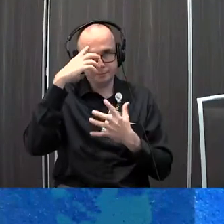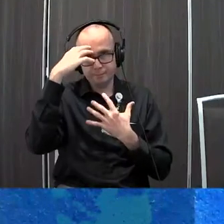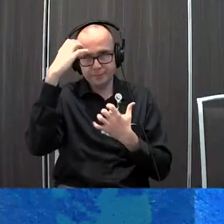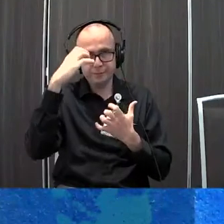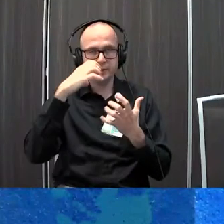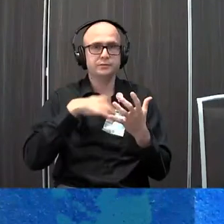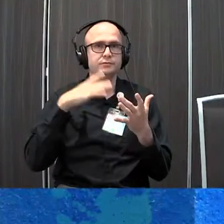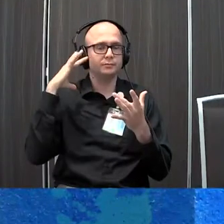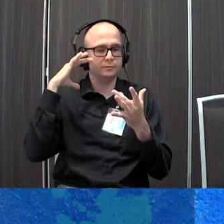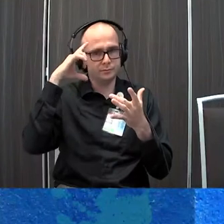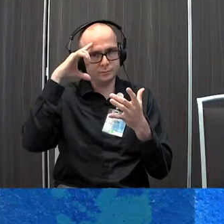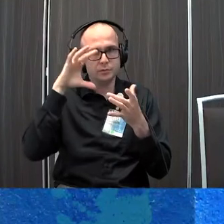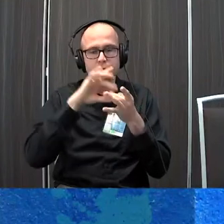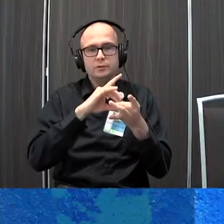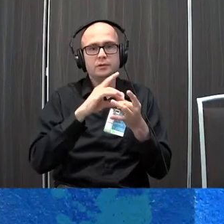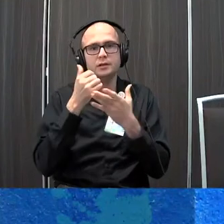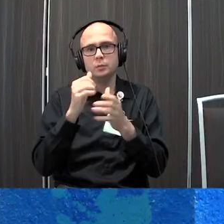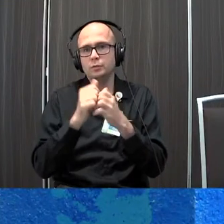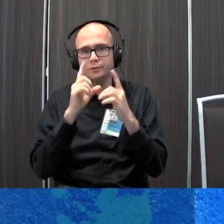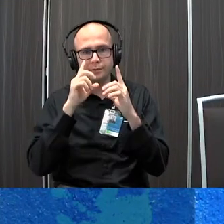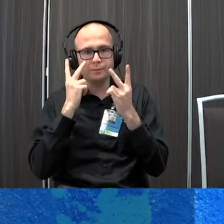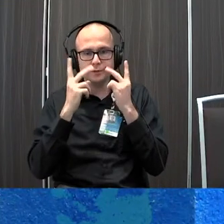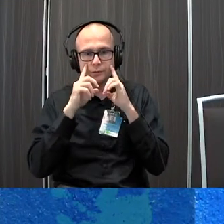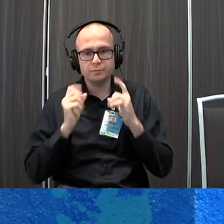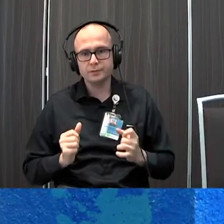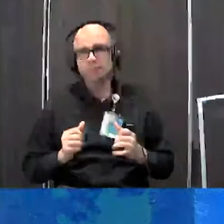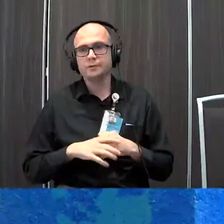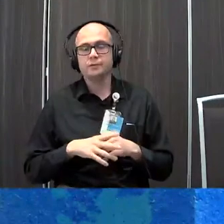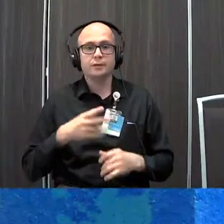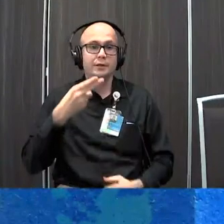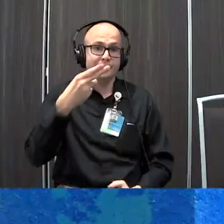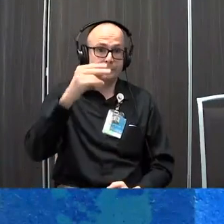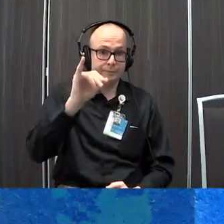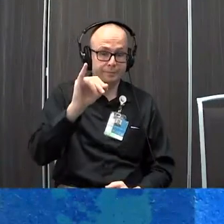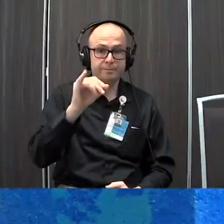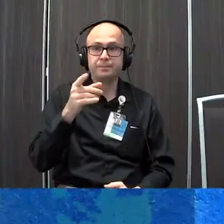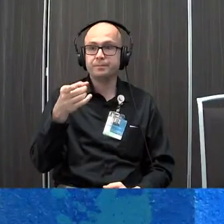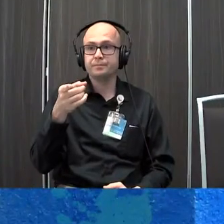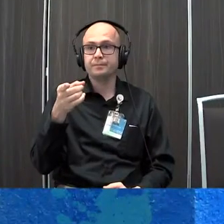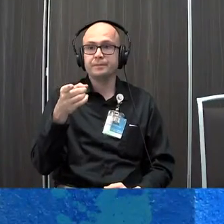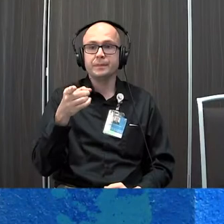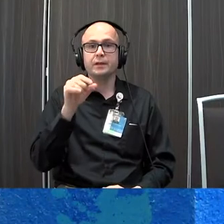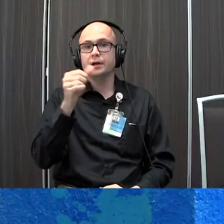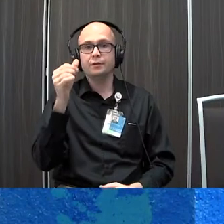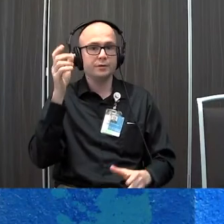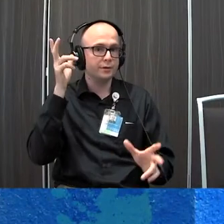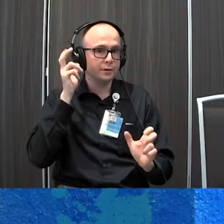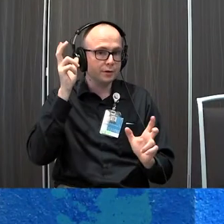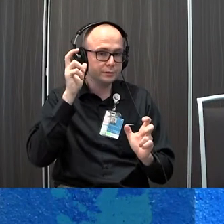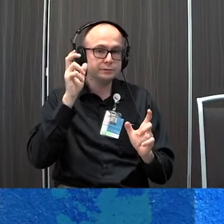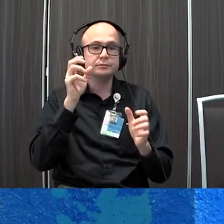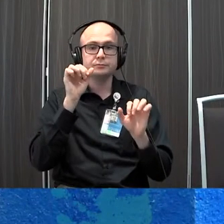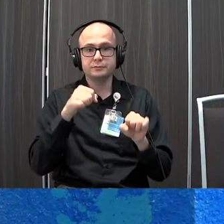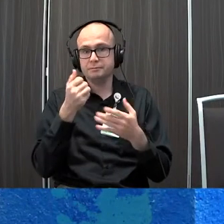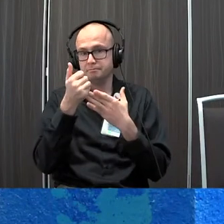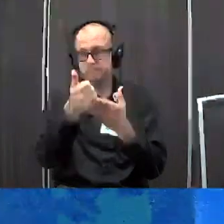that visual impairment for hearing impairment some of the adjustable auditory features can be very helpful